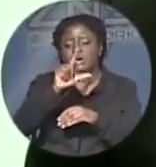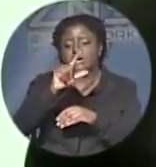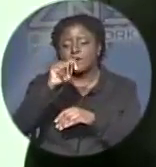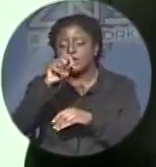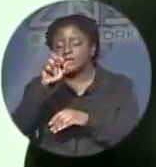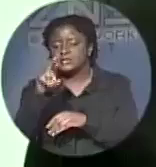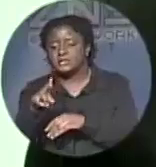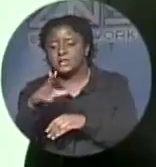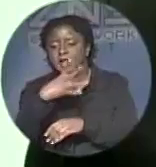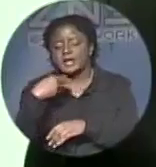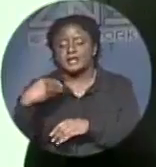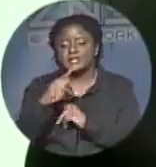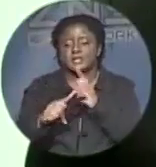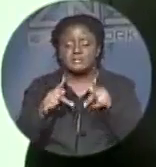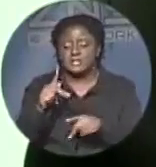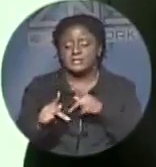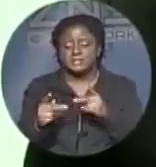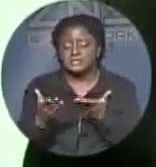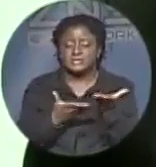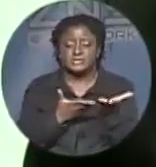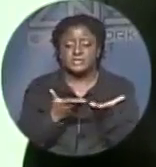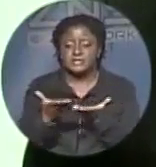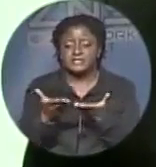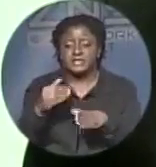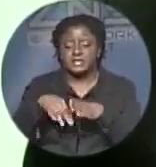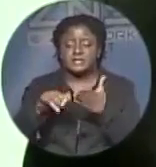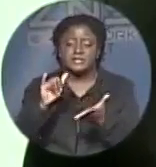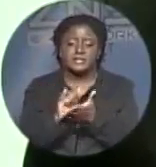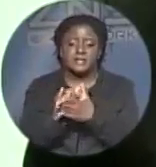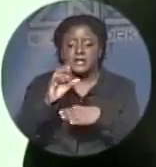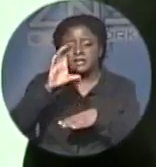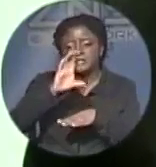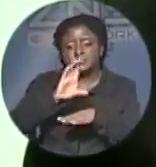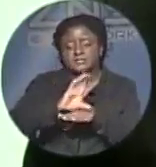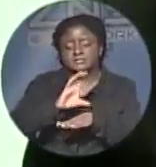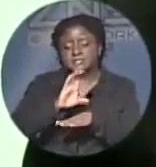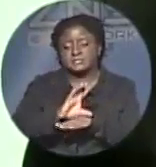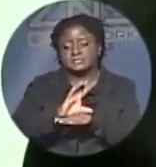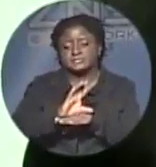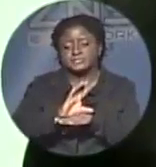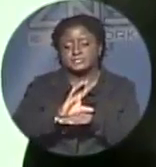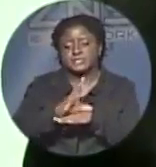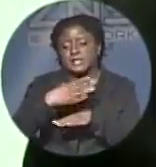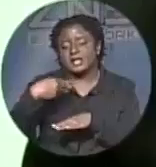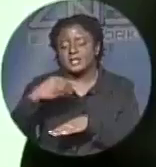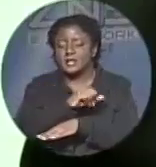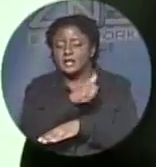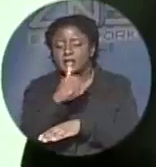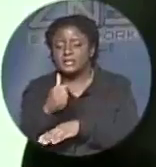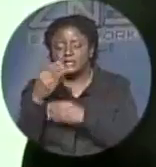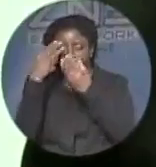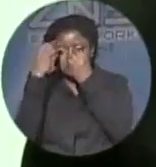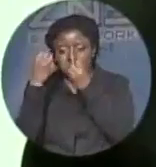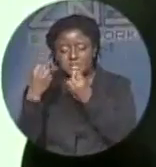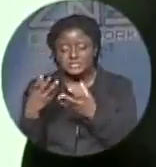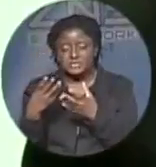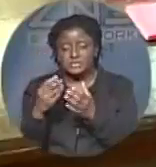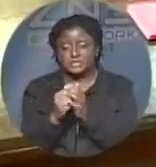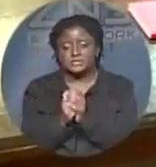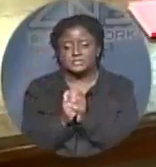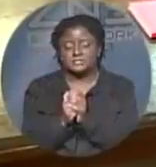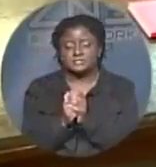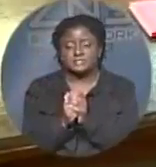in that parish, and gives other pertinent information. It is a monumental work.